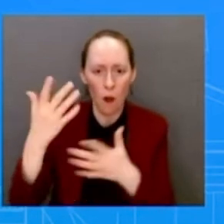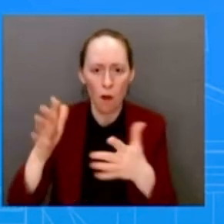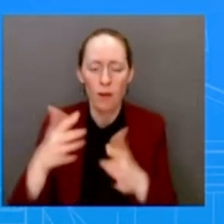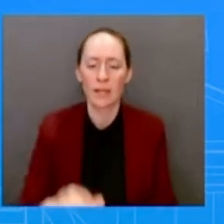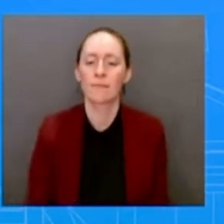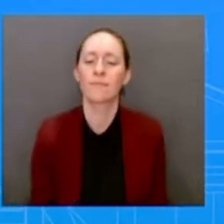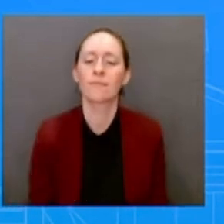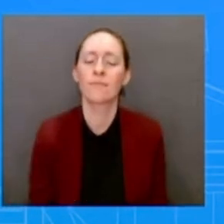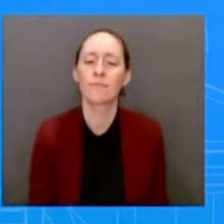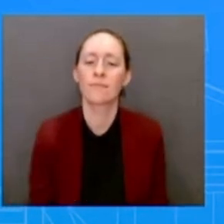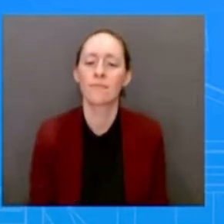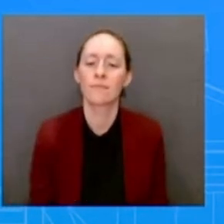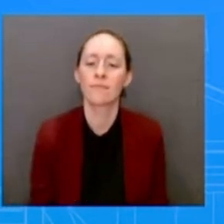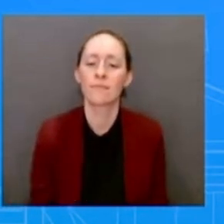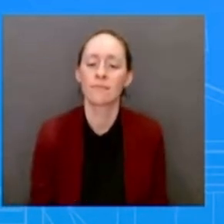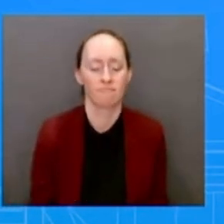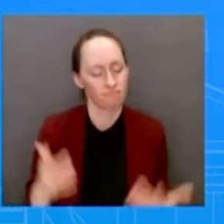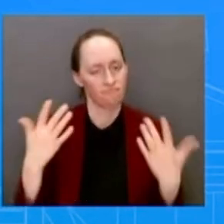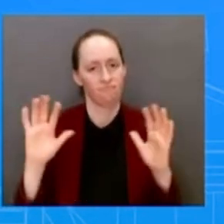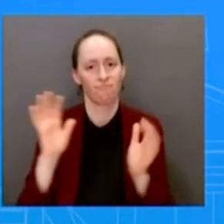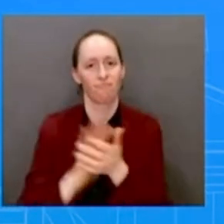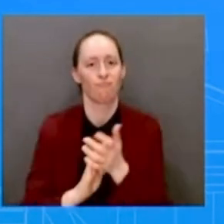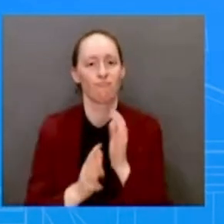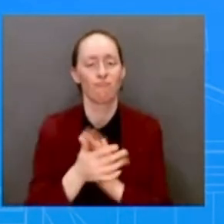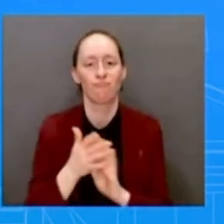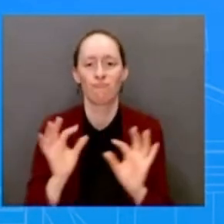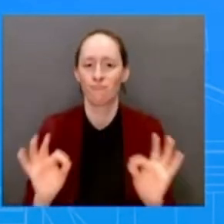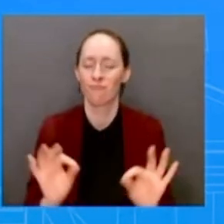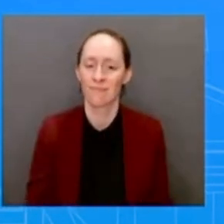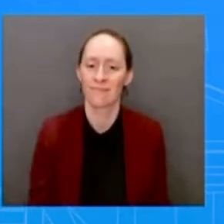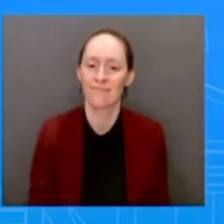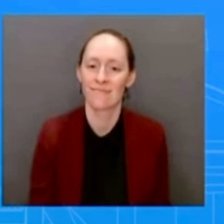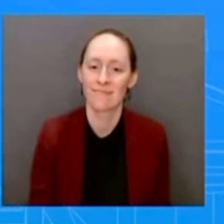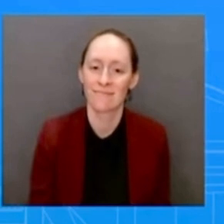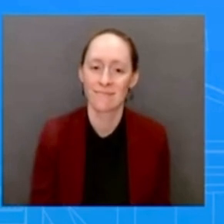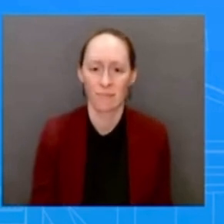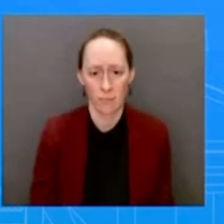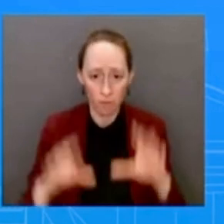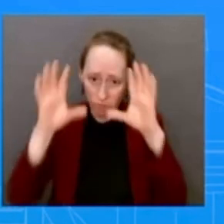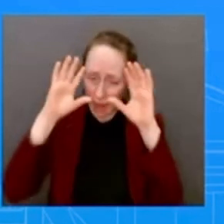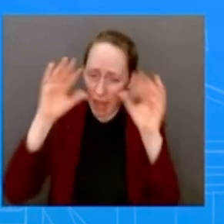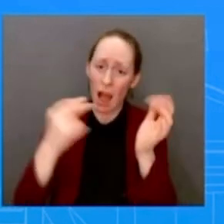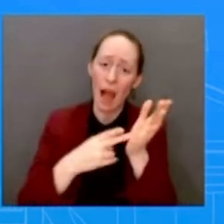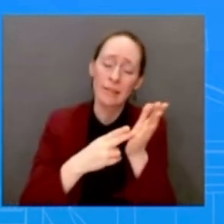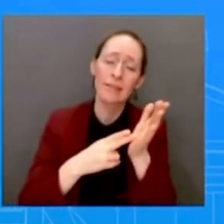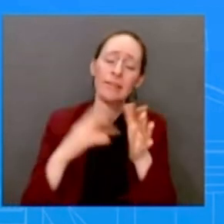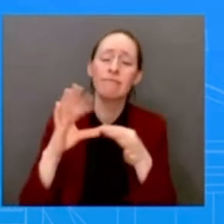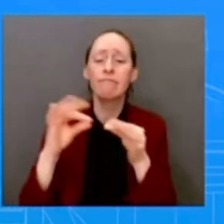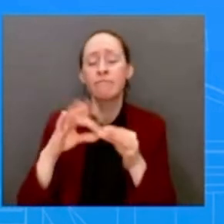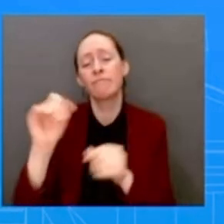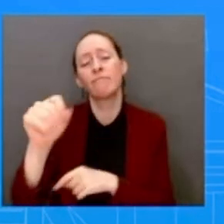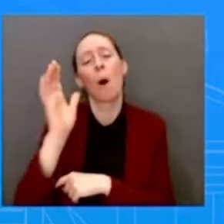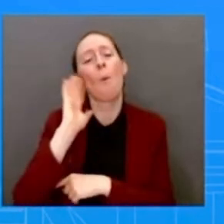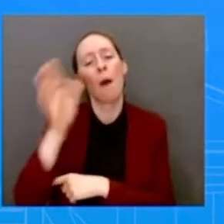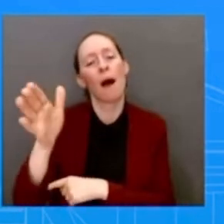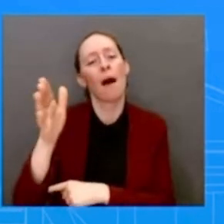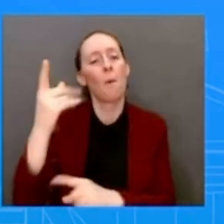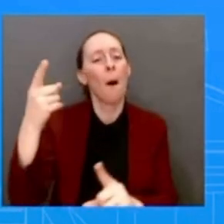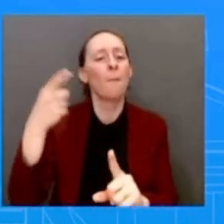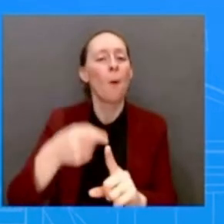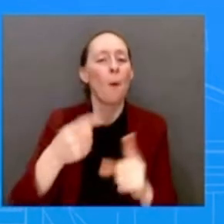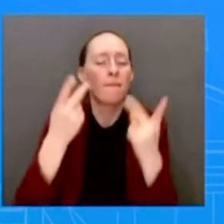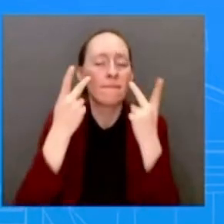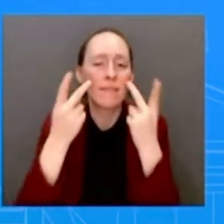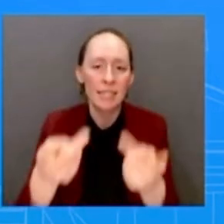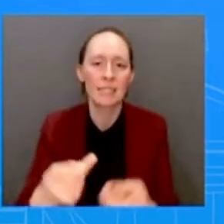very honestly. And he said, you know, sometime in the future, I will probably go. But I don't have anything to share. We don't have a plan